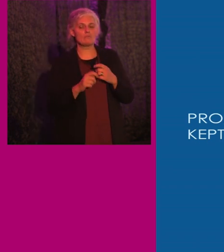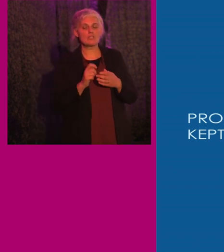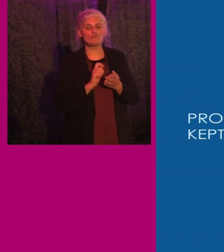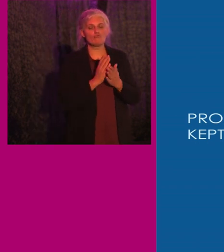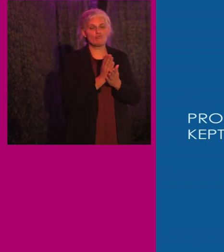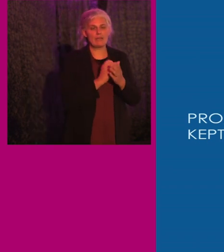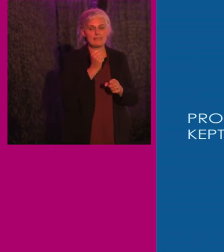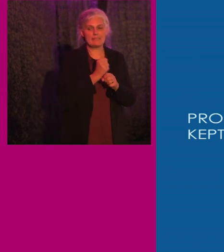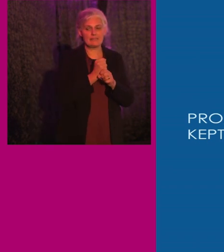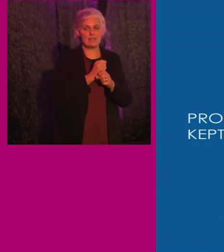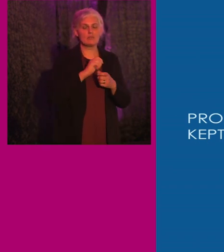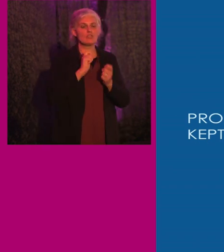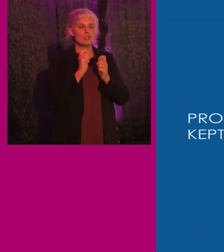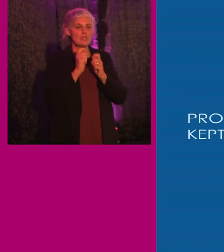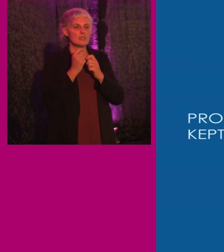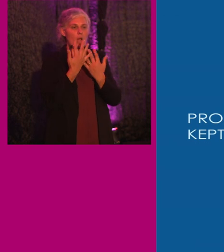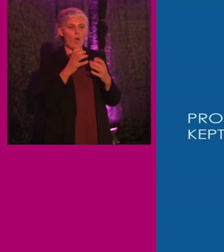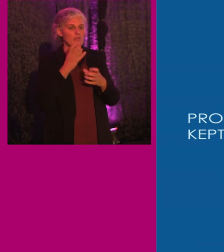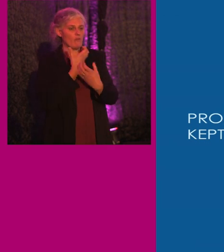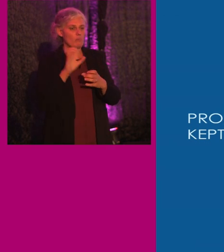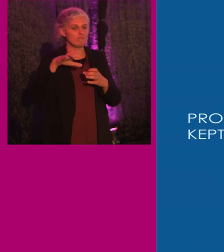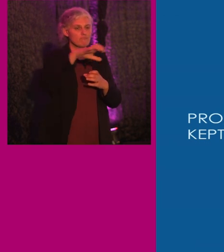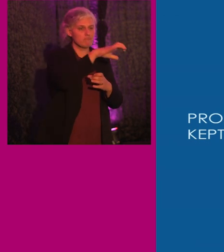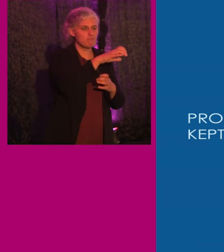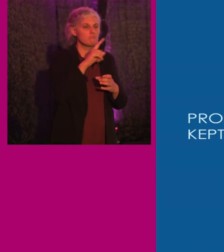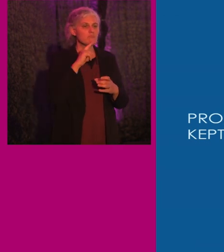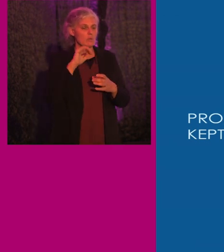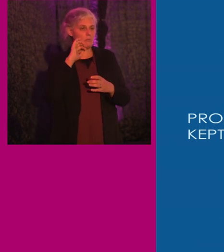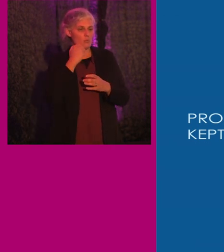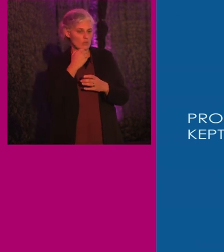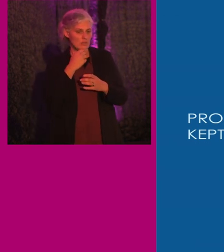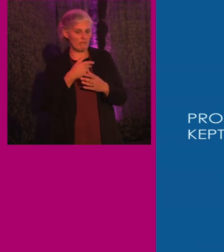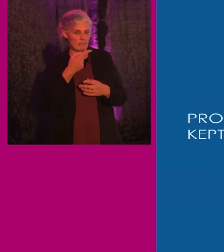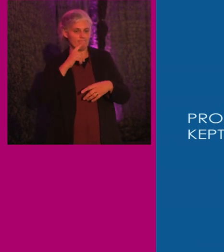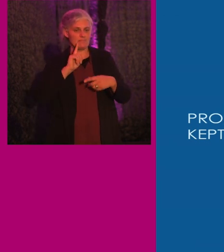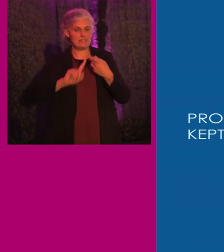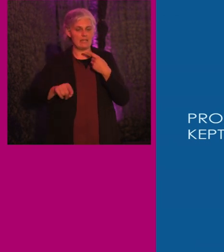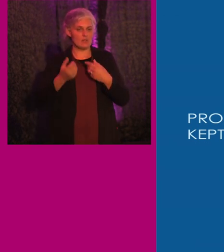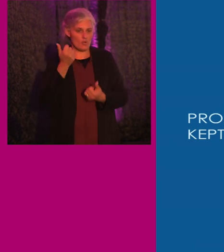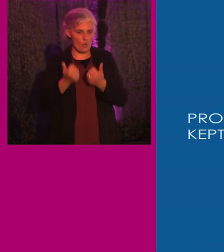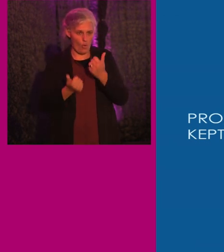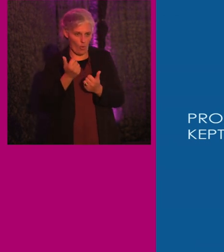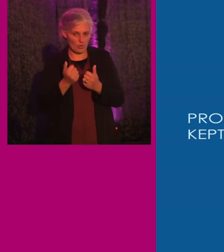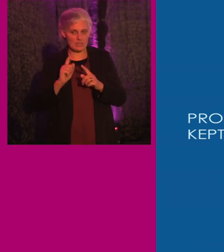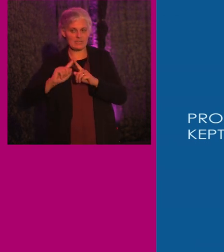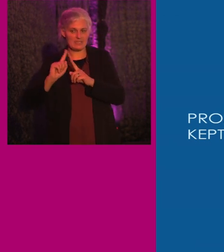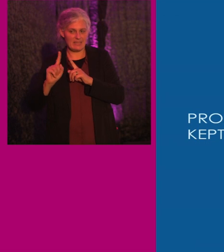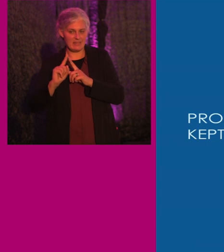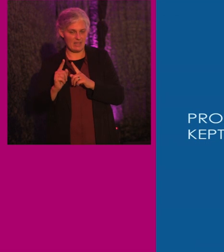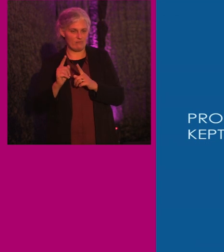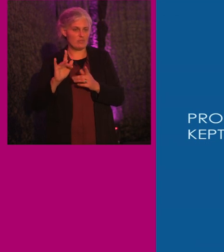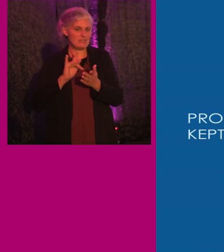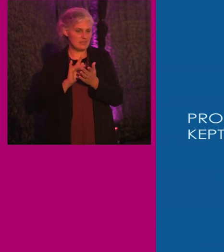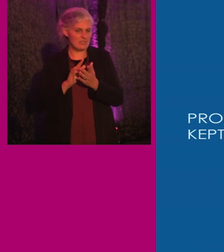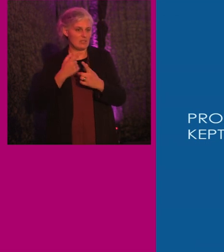remains challenging in many communities. Advocates have turned to the courts in cities around the country and class